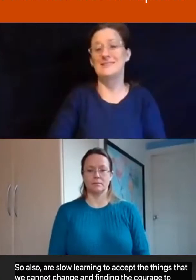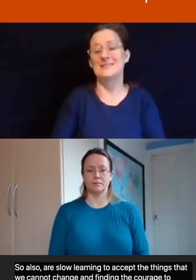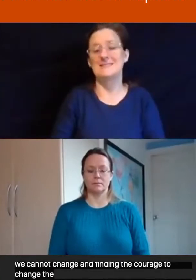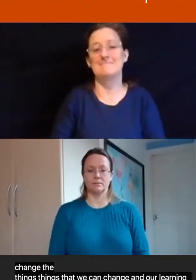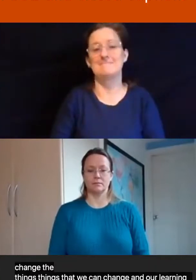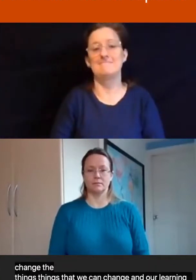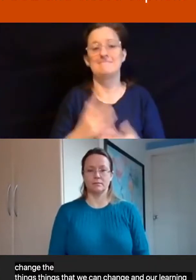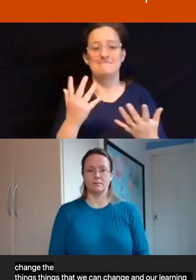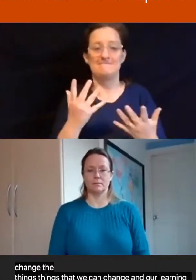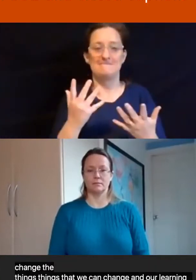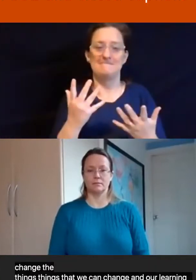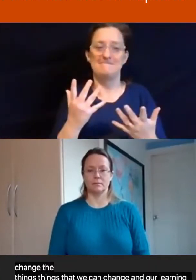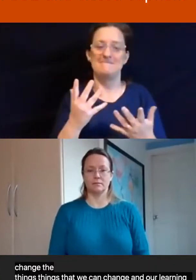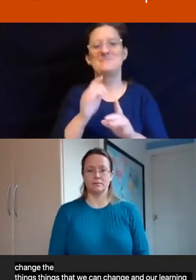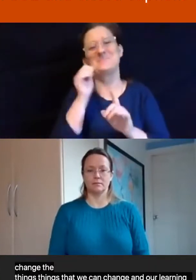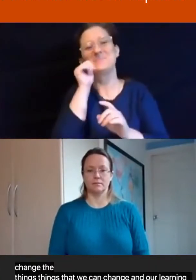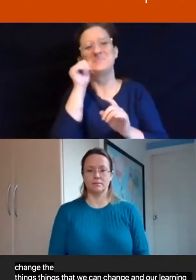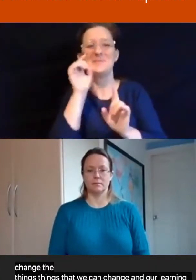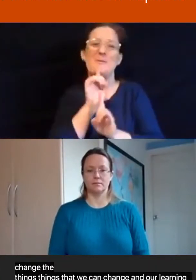Reinhold Niebuhr's old prayer.